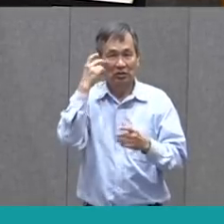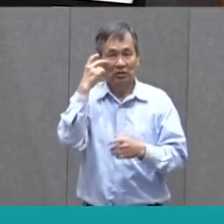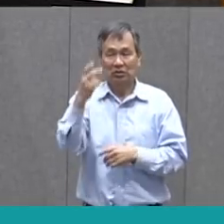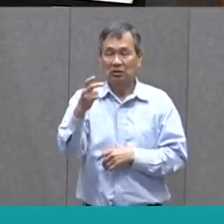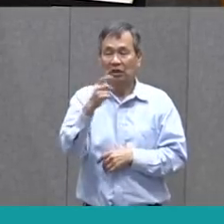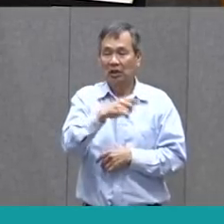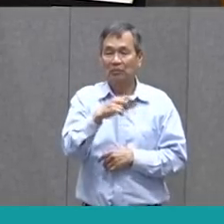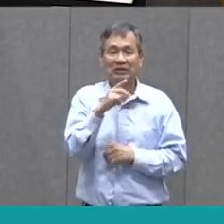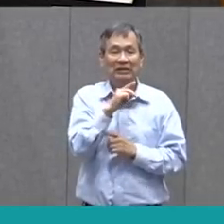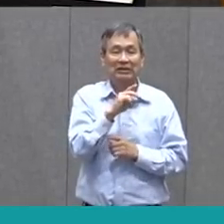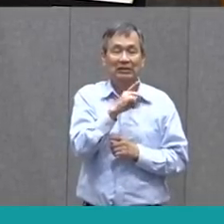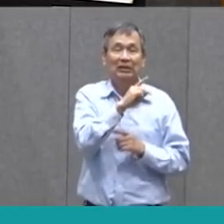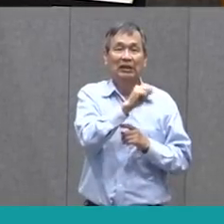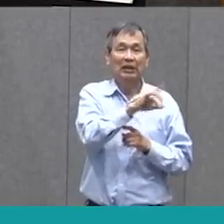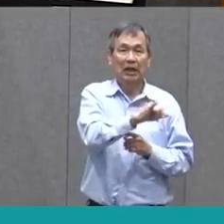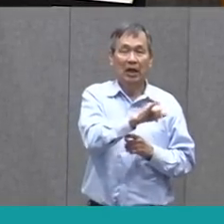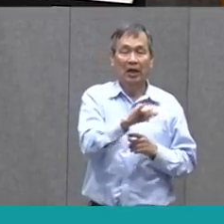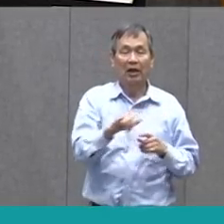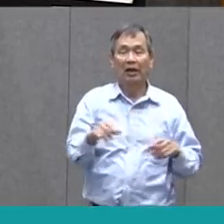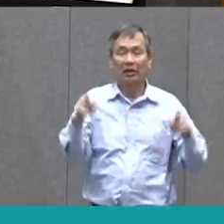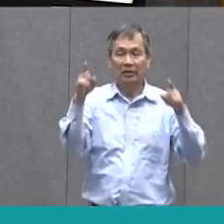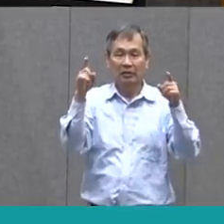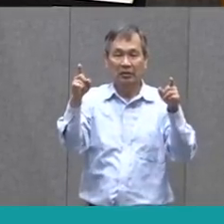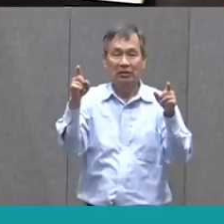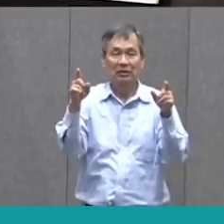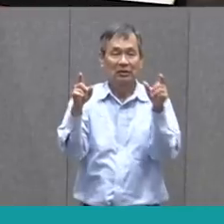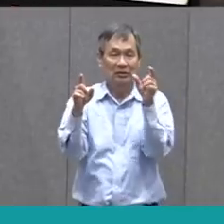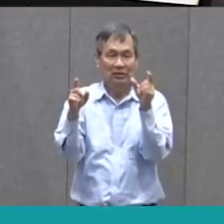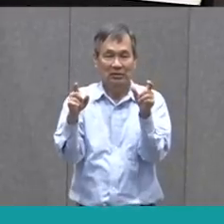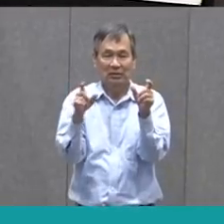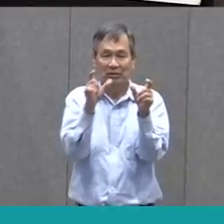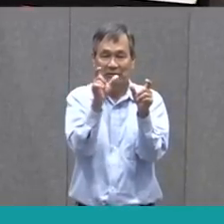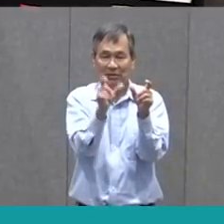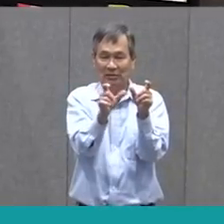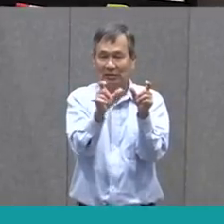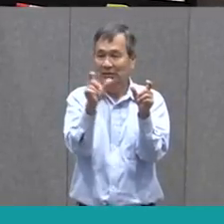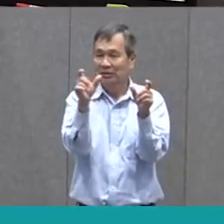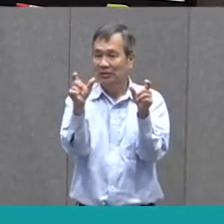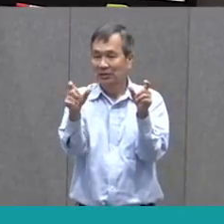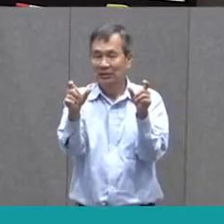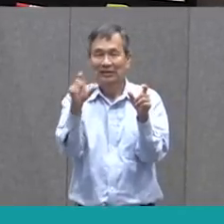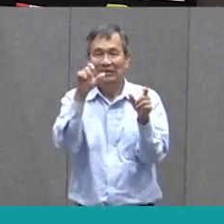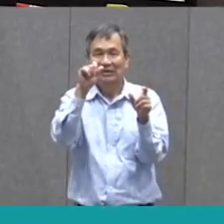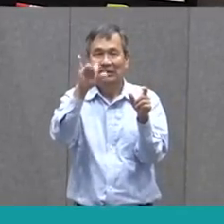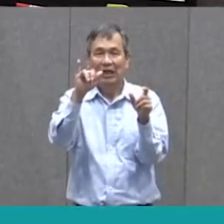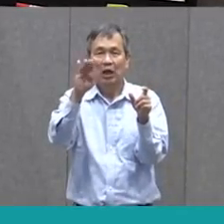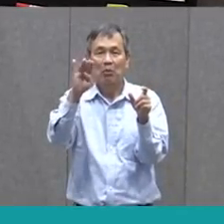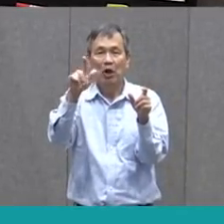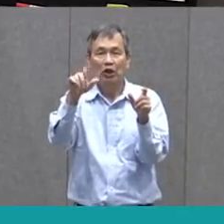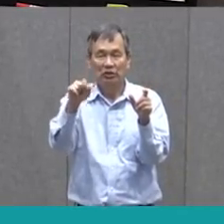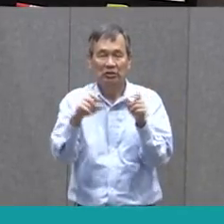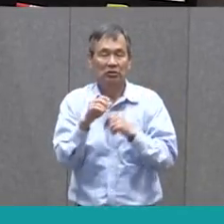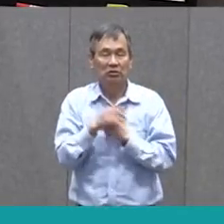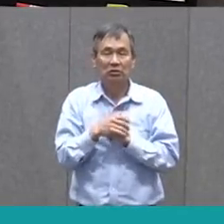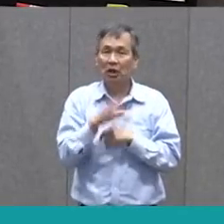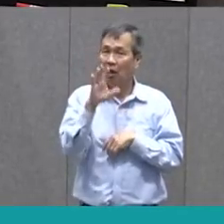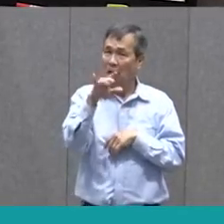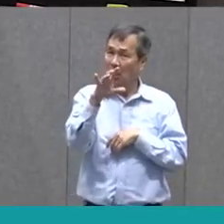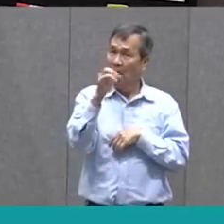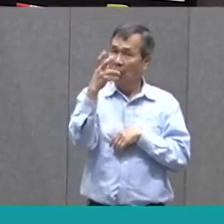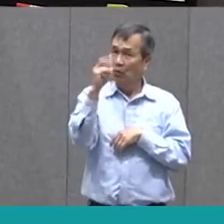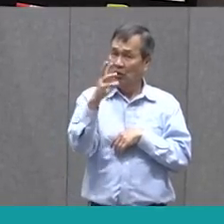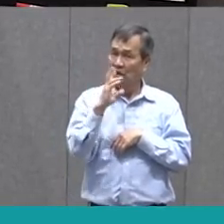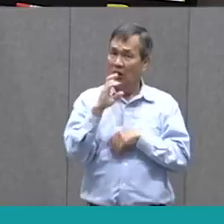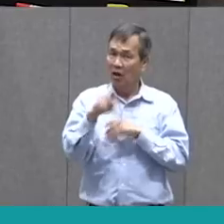saw Miss Kay break that word down into its syllables. There were three syllables in persistence. Now, when we talk about